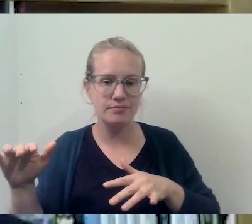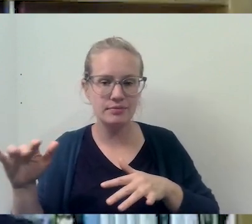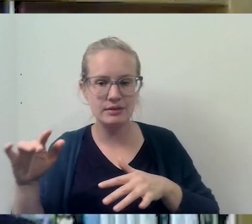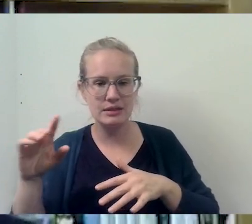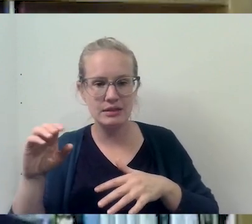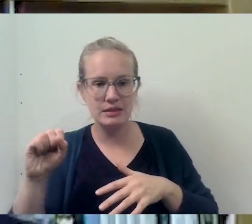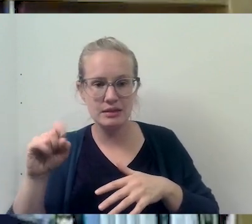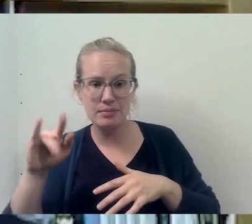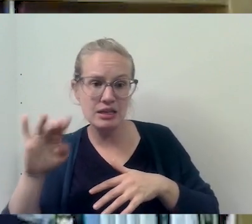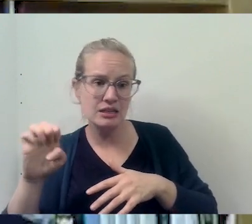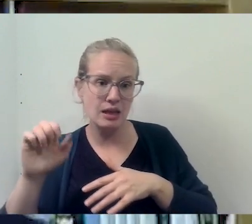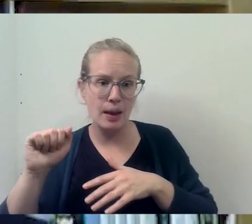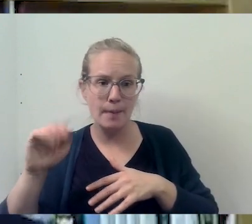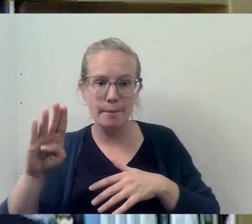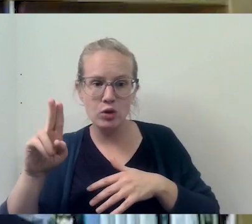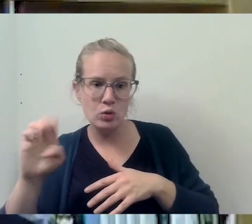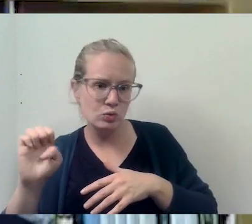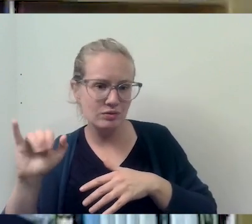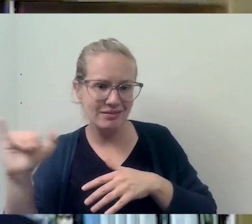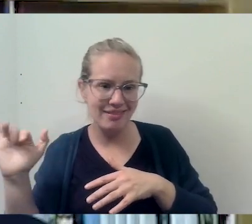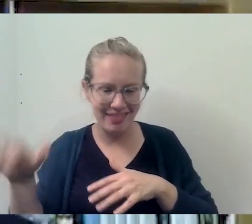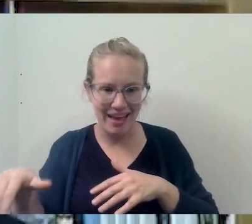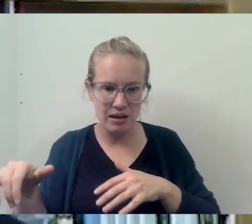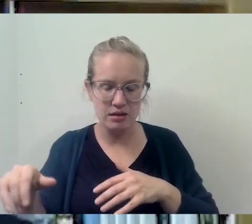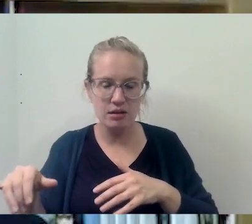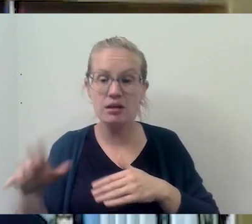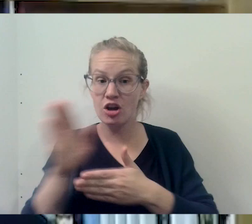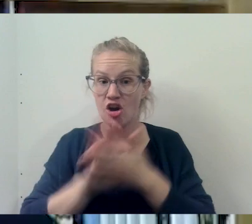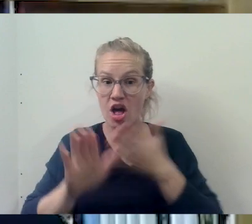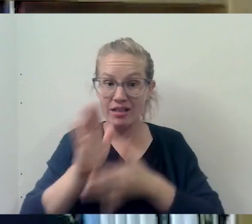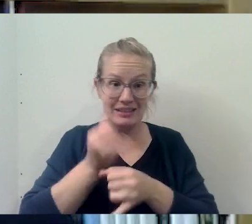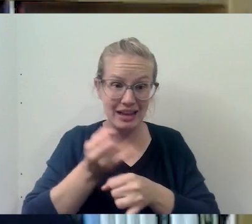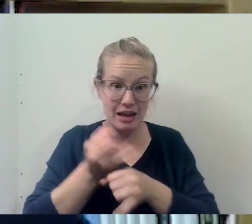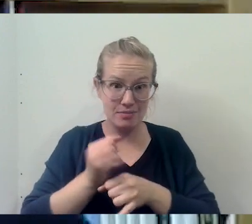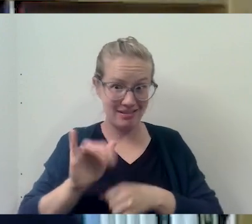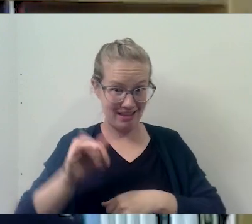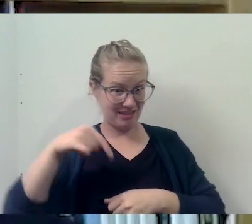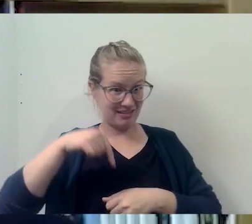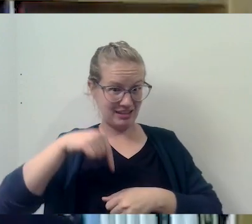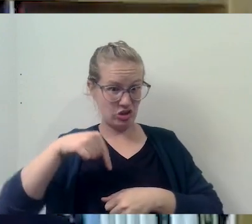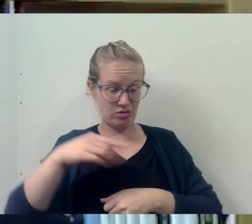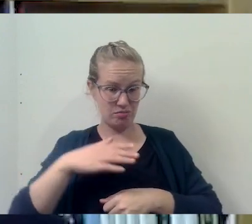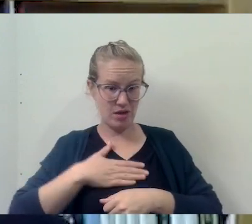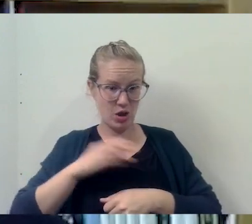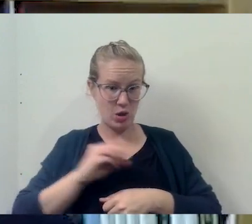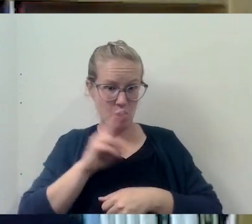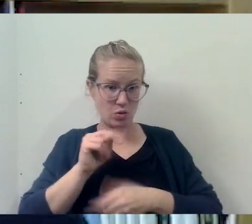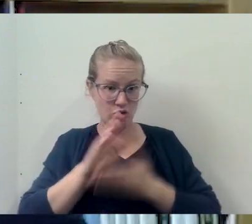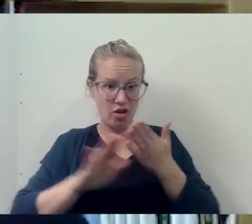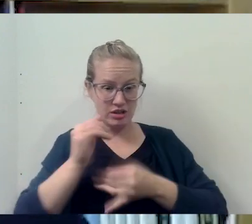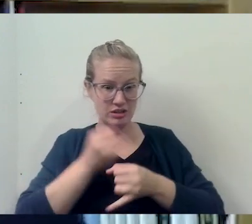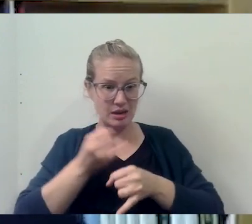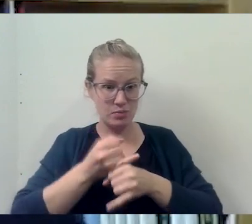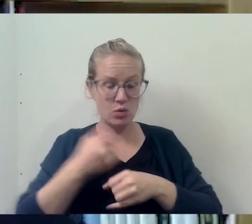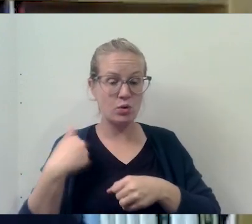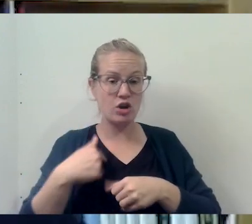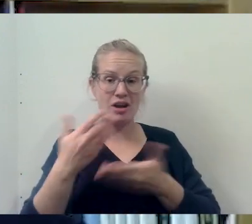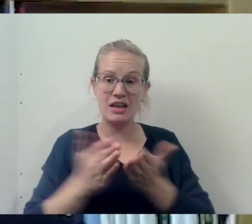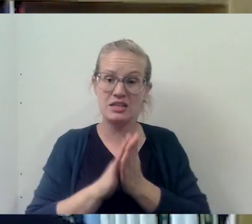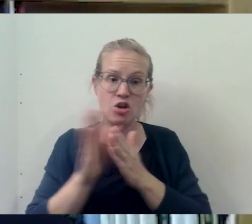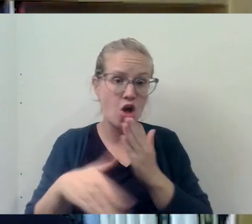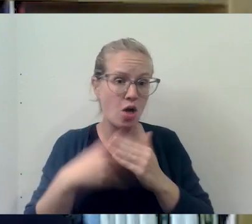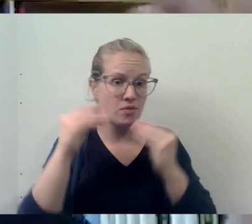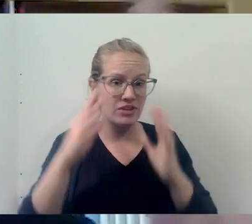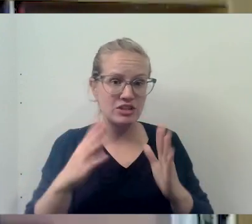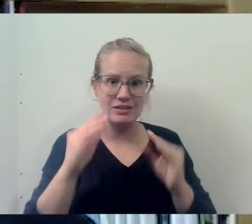substance abuse and stuff like that. And certainly on college campuses like my own, uh, where we're asking all, all professors, whether